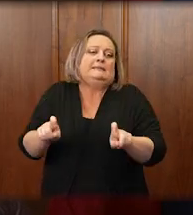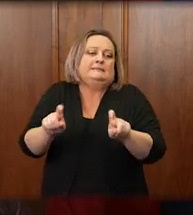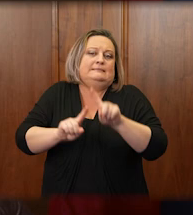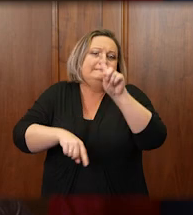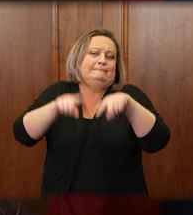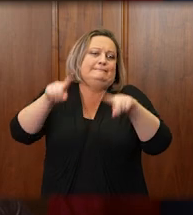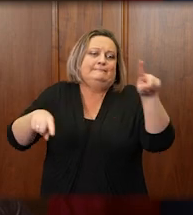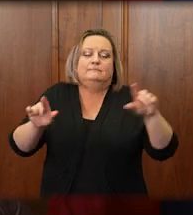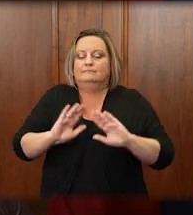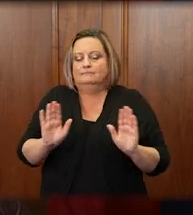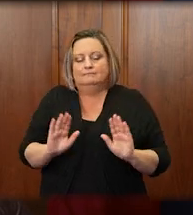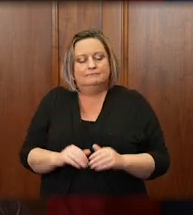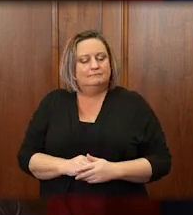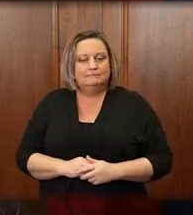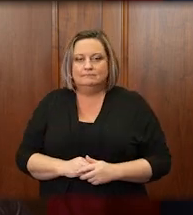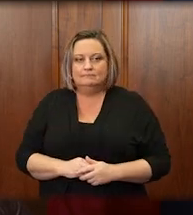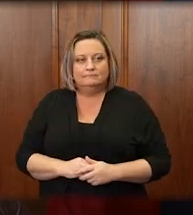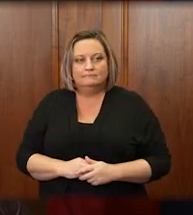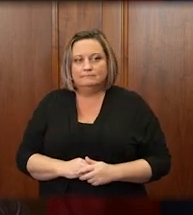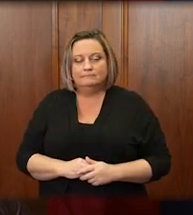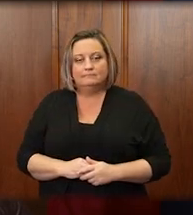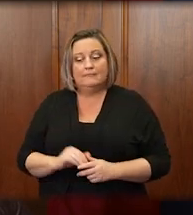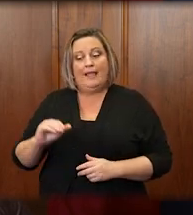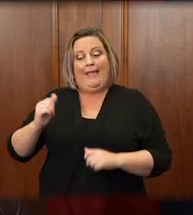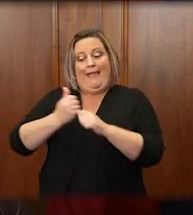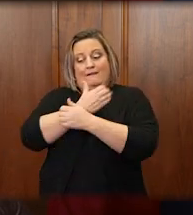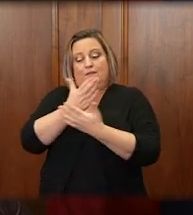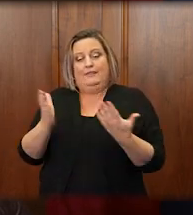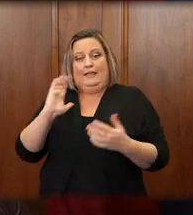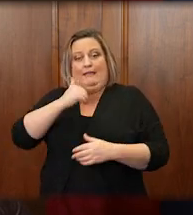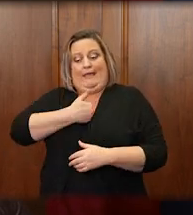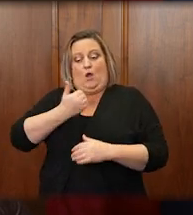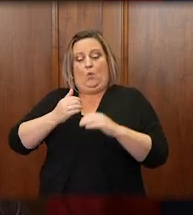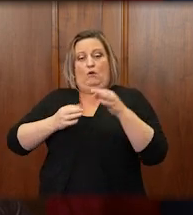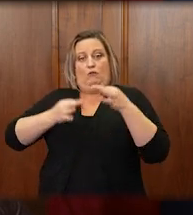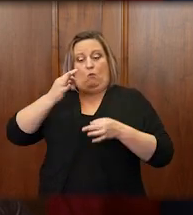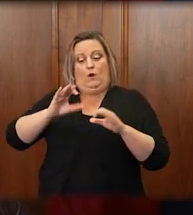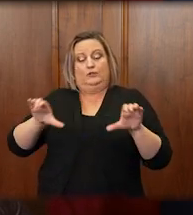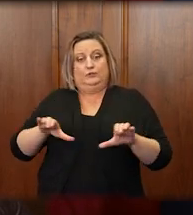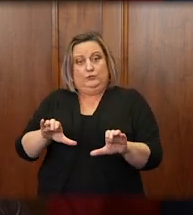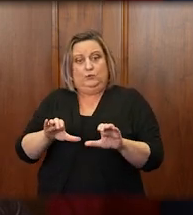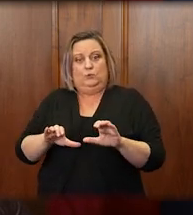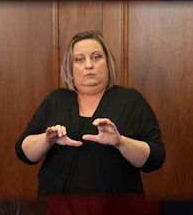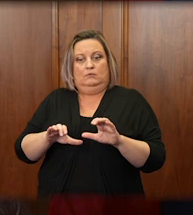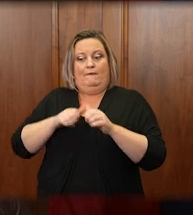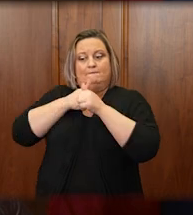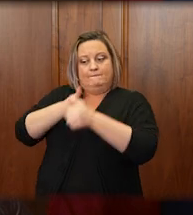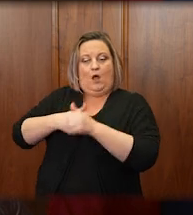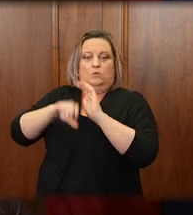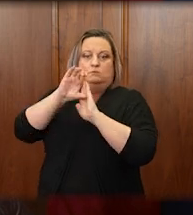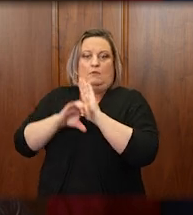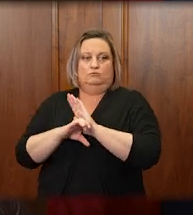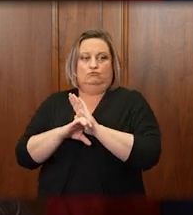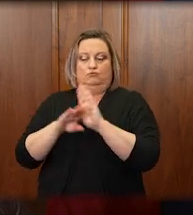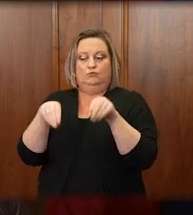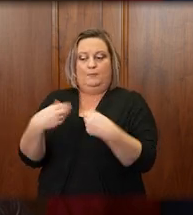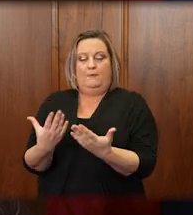I remind you that everything our courts do is governed by the constitutional requirement to provide due process.